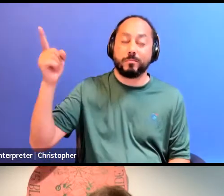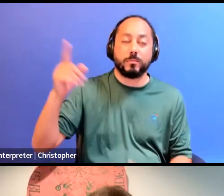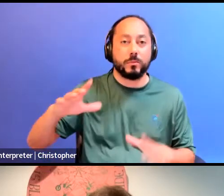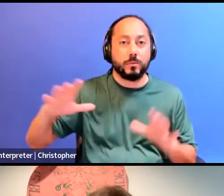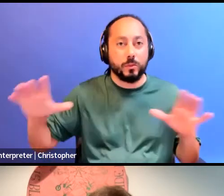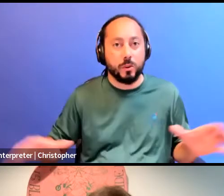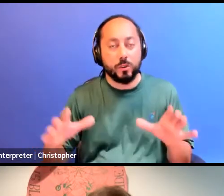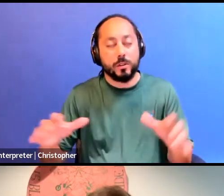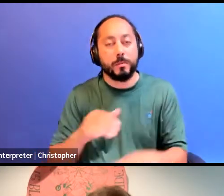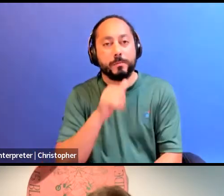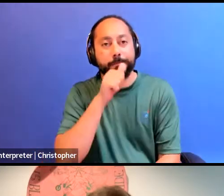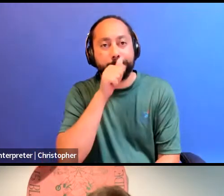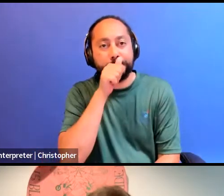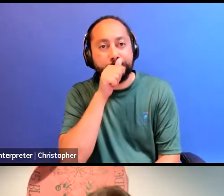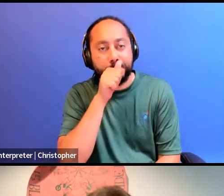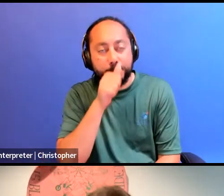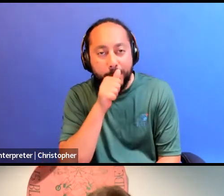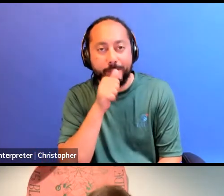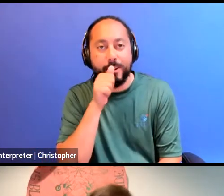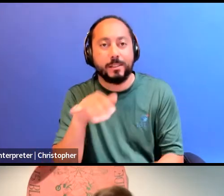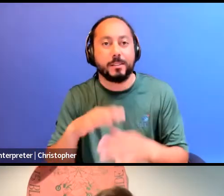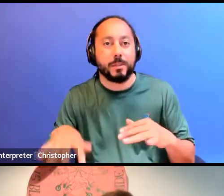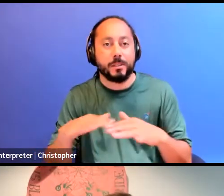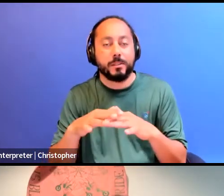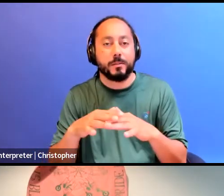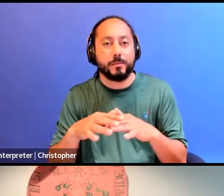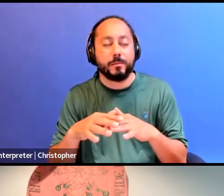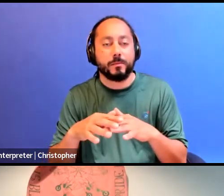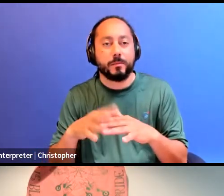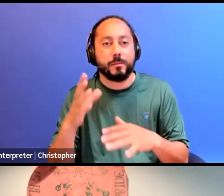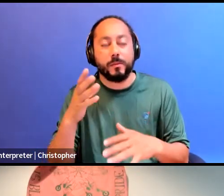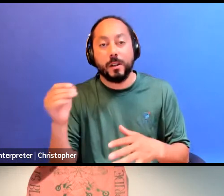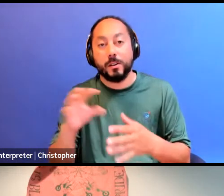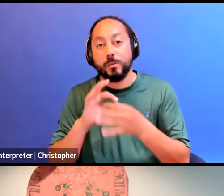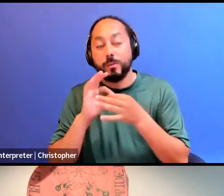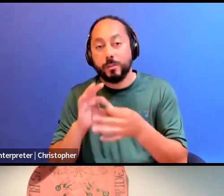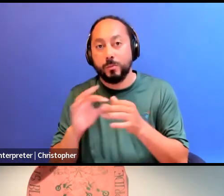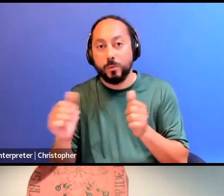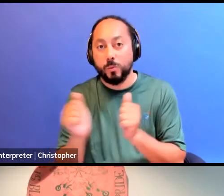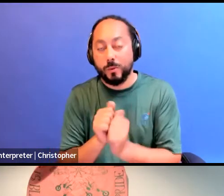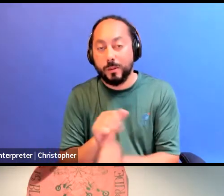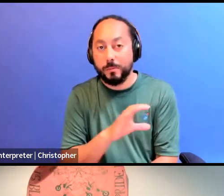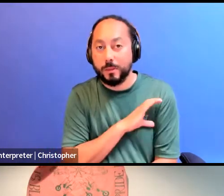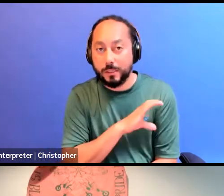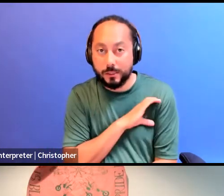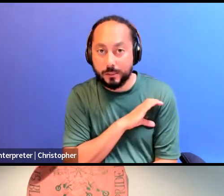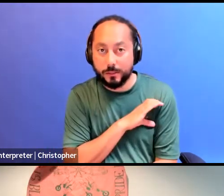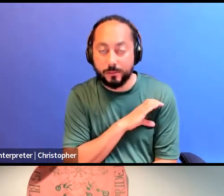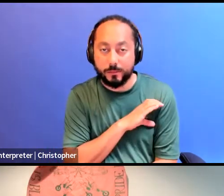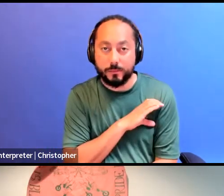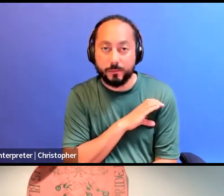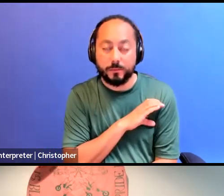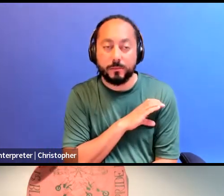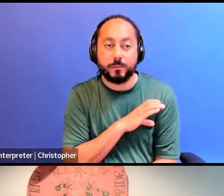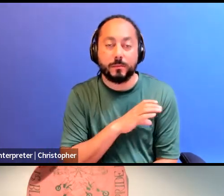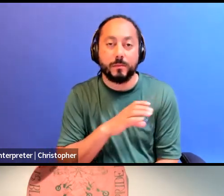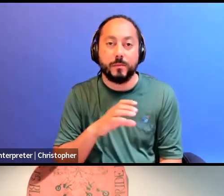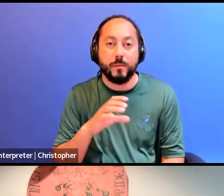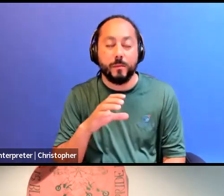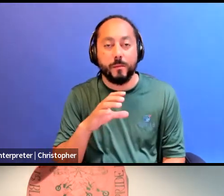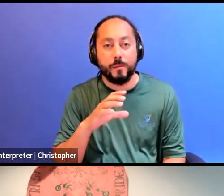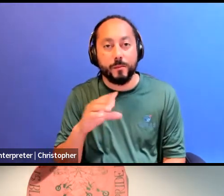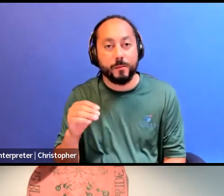spaces, it encourages relationships with police, which guard private